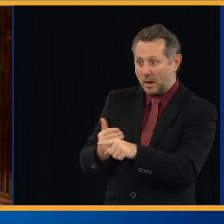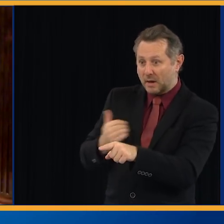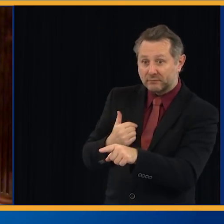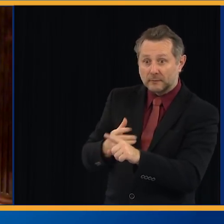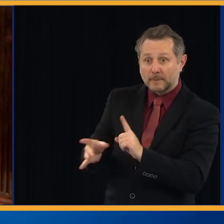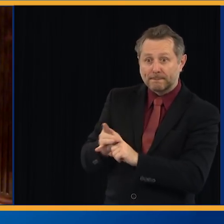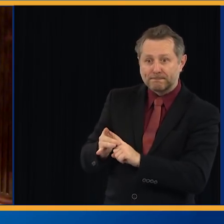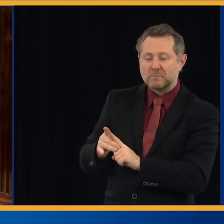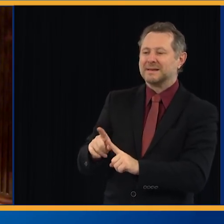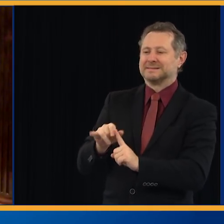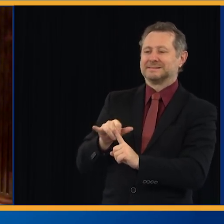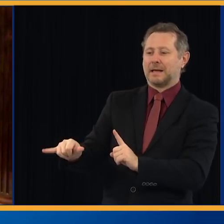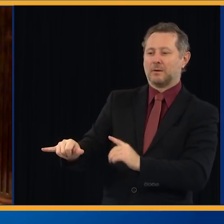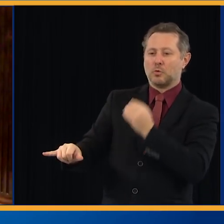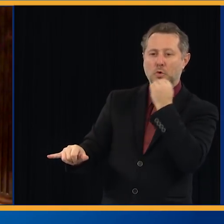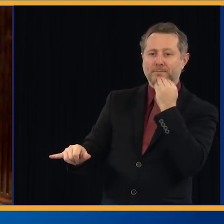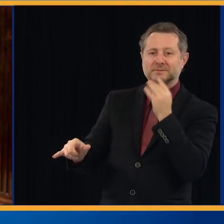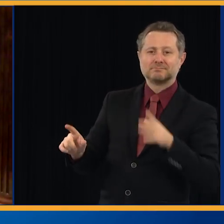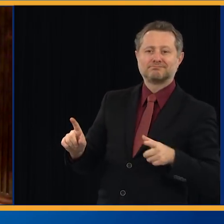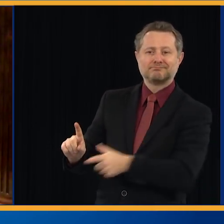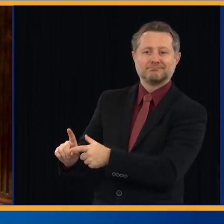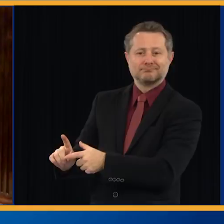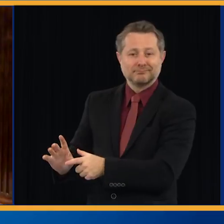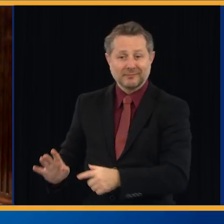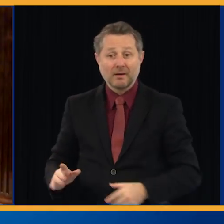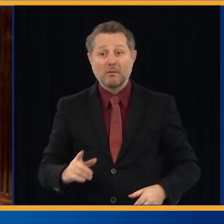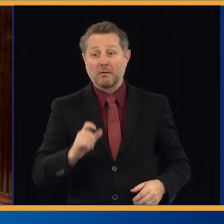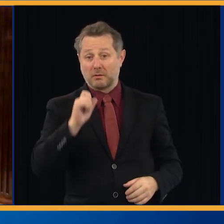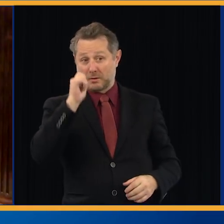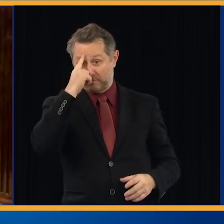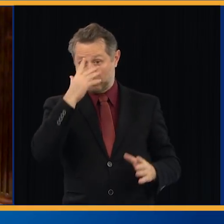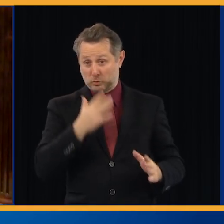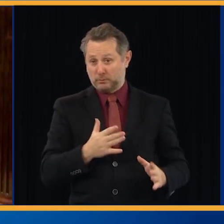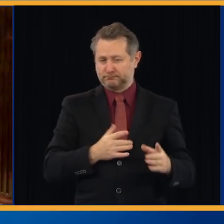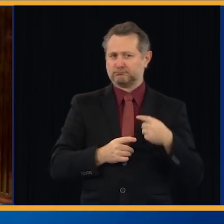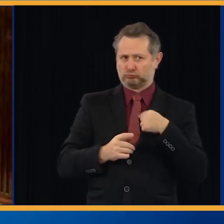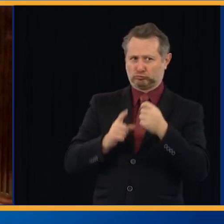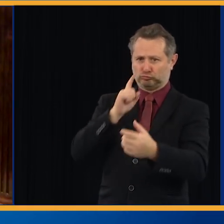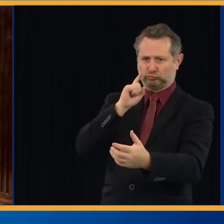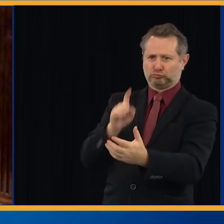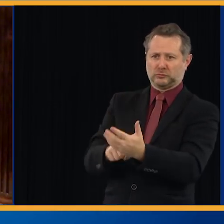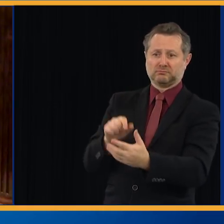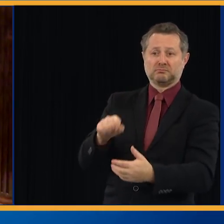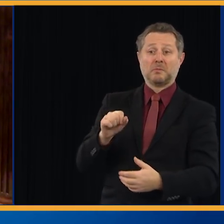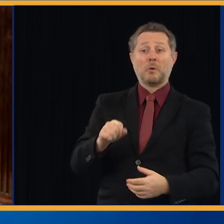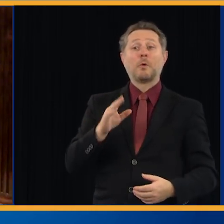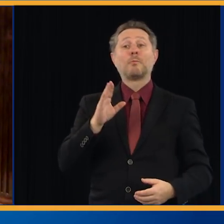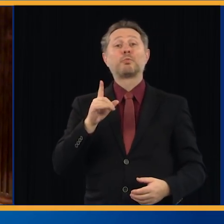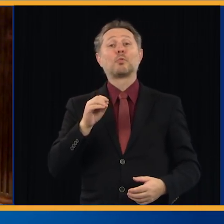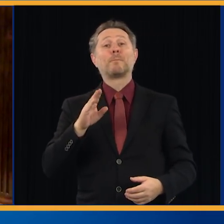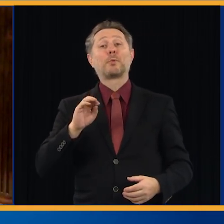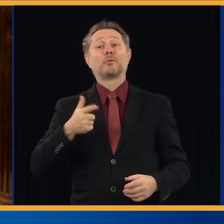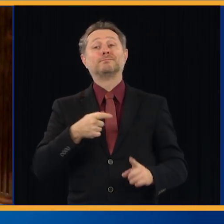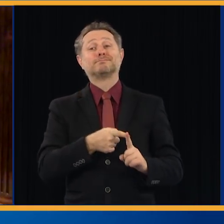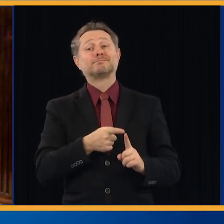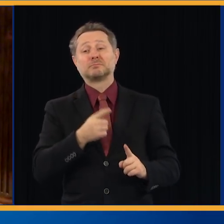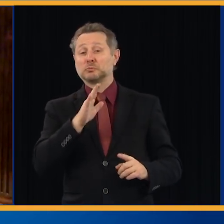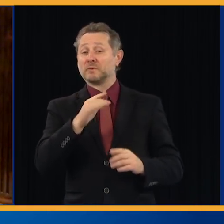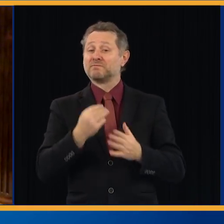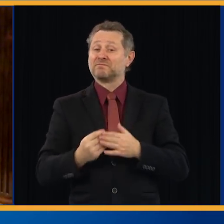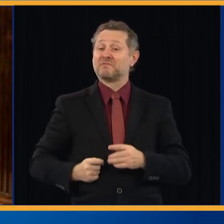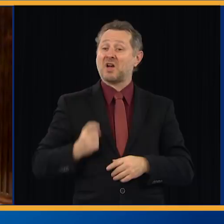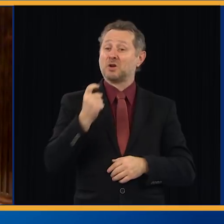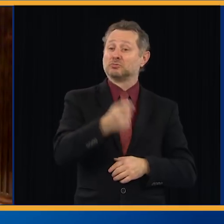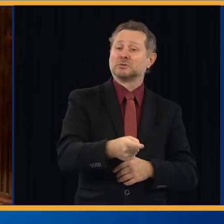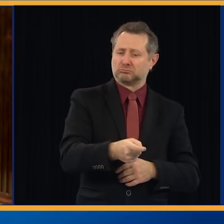recognized that, and since Bloomberg Philanthropies has deep experience and expertise in public health, we're glad to support the state